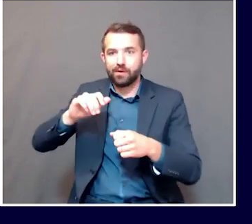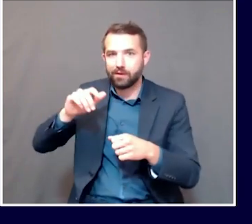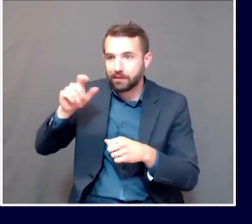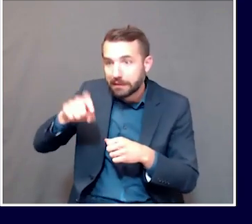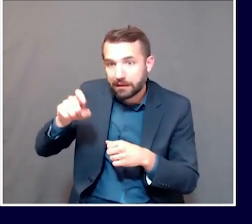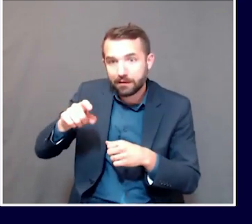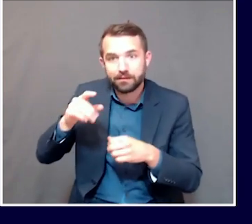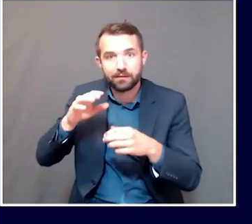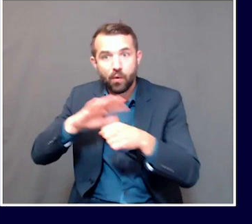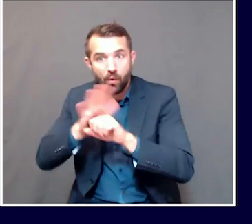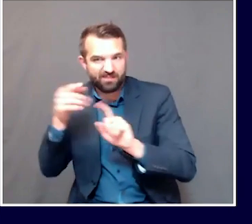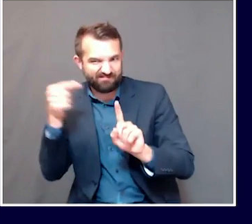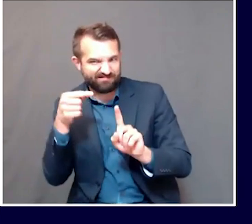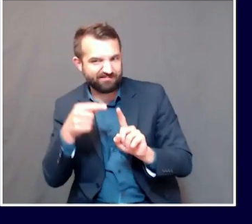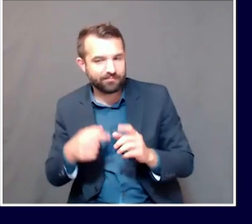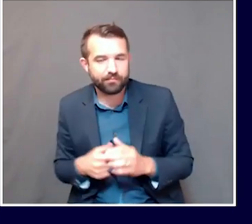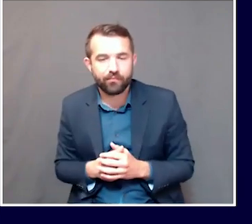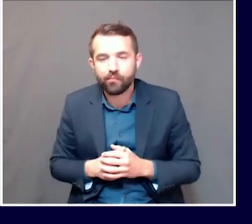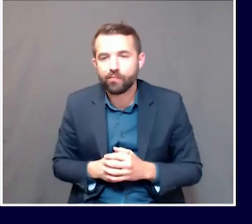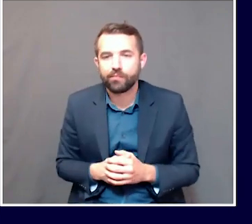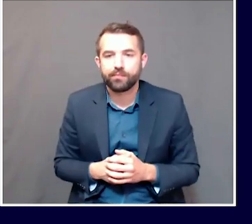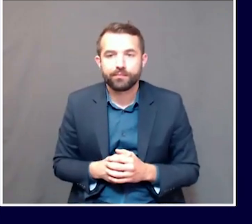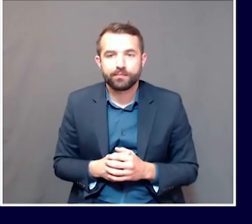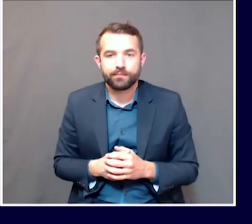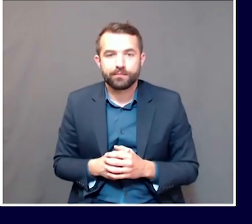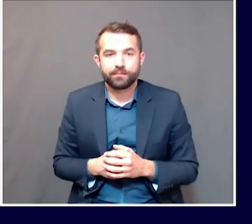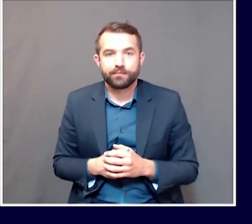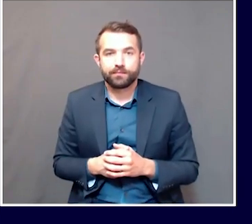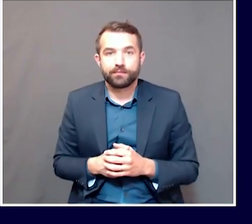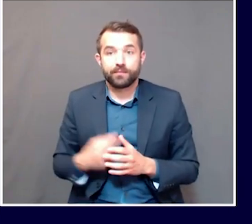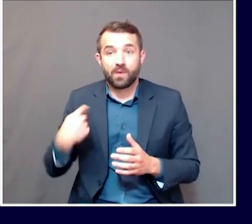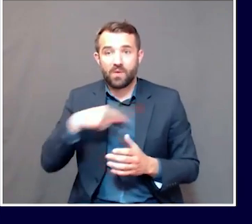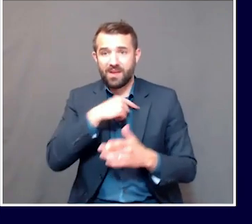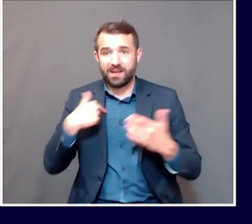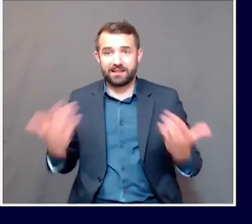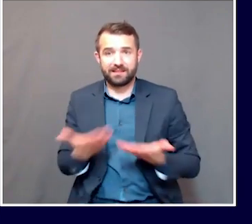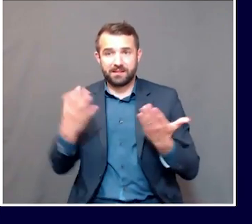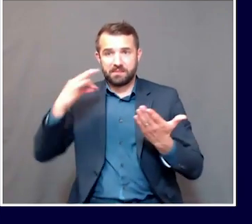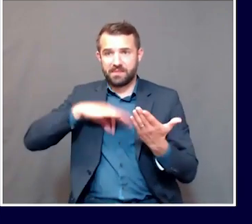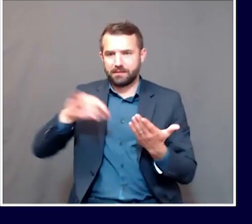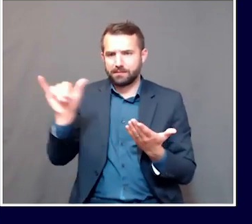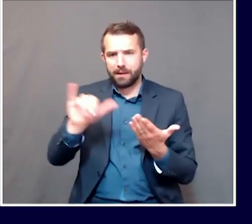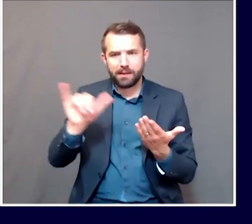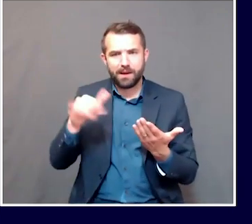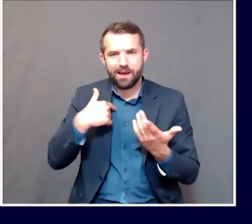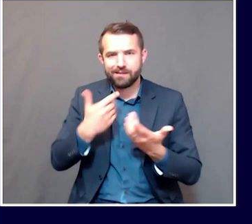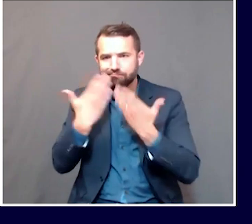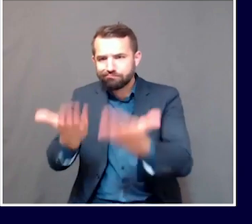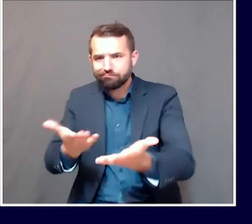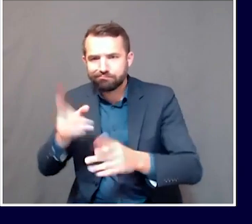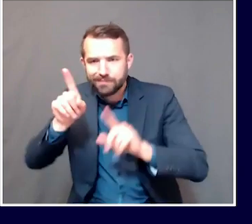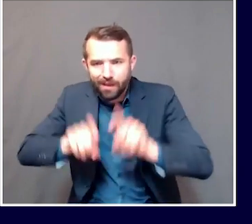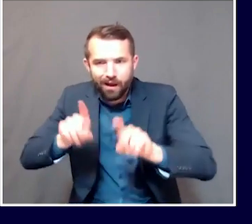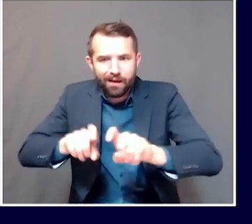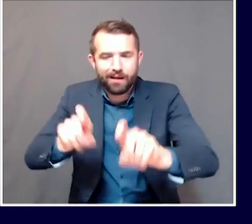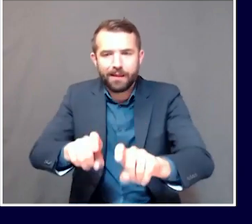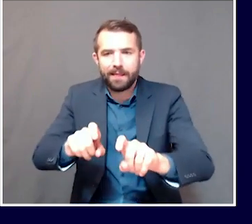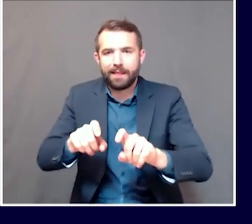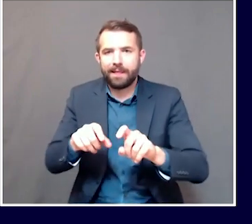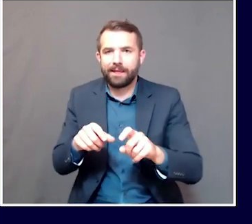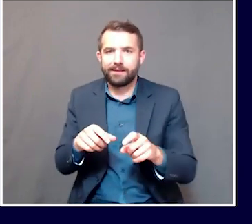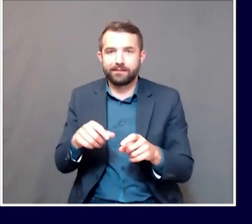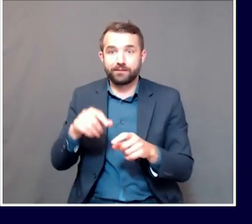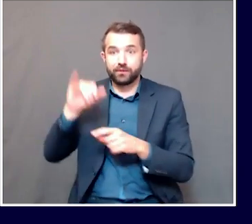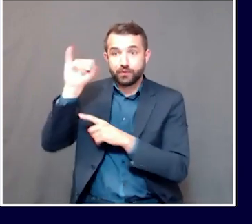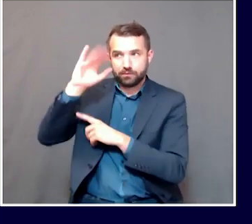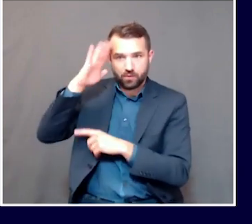or from the test itself. And we've done that in Maine too, provided that most of the tests are paid for somehow or